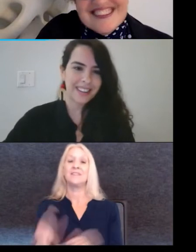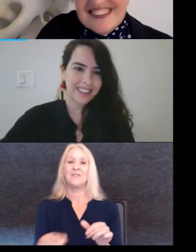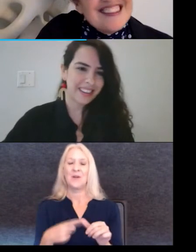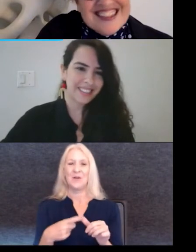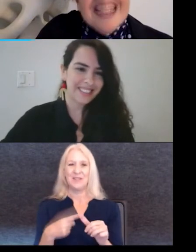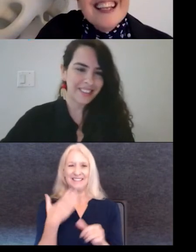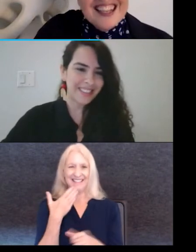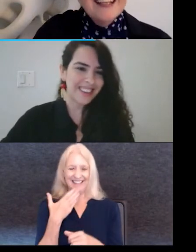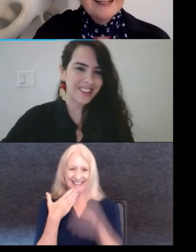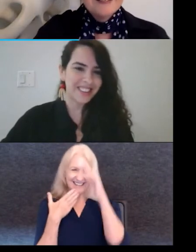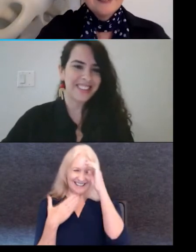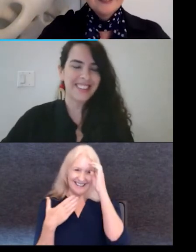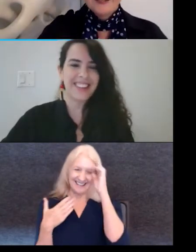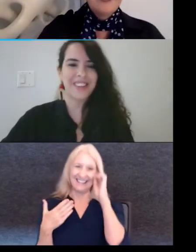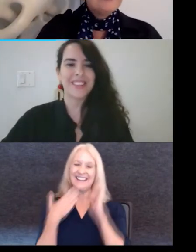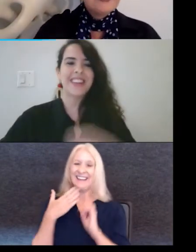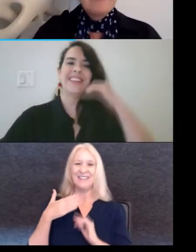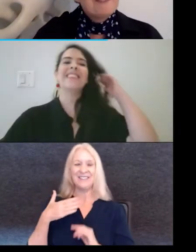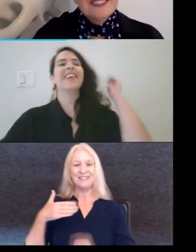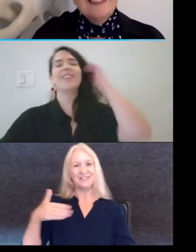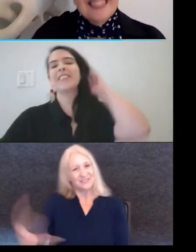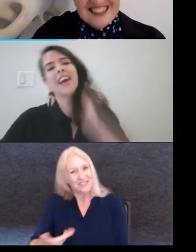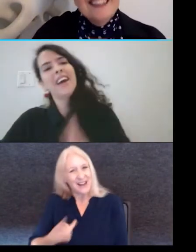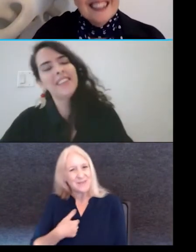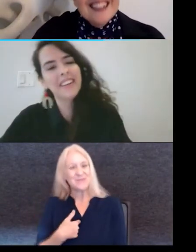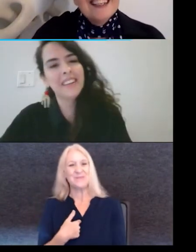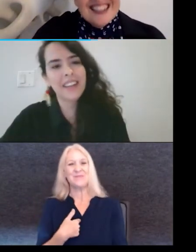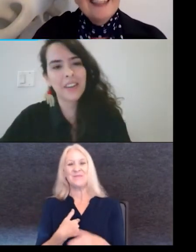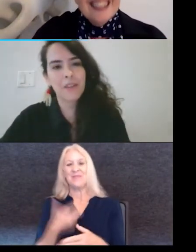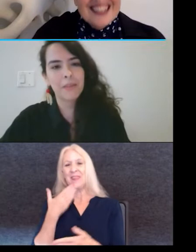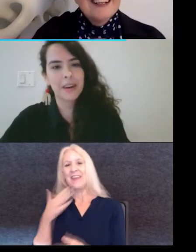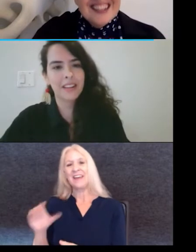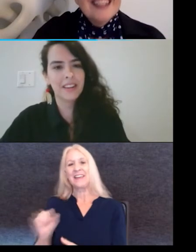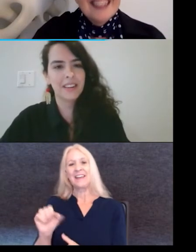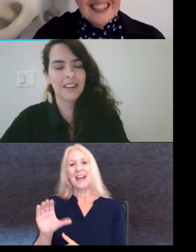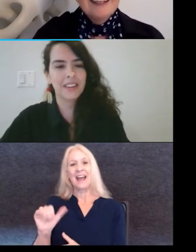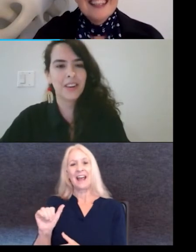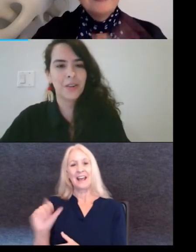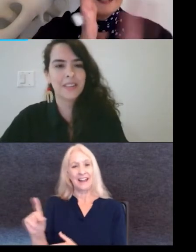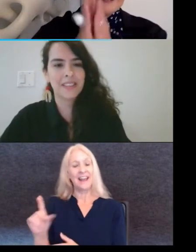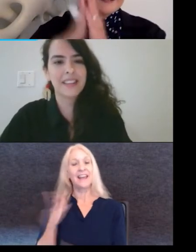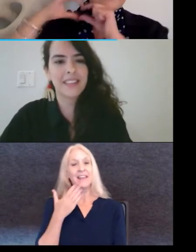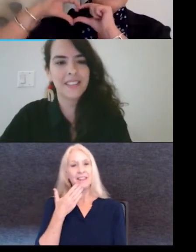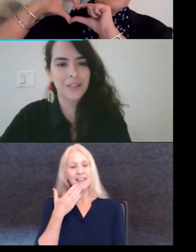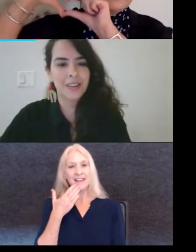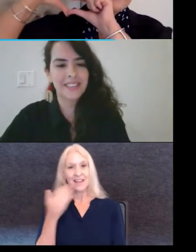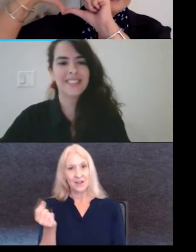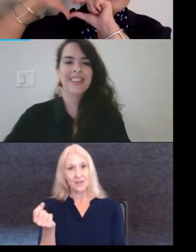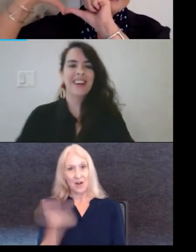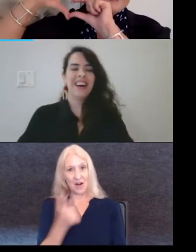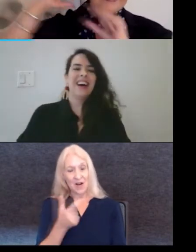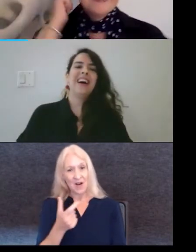for the invitation. Thank you, Skad. And thank you everybody that who is listening